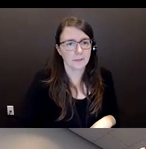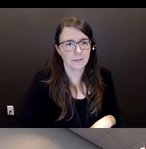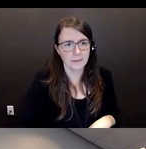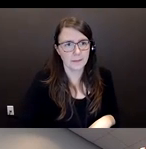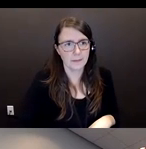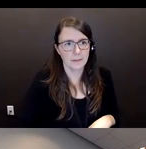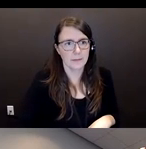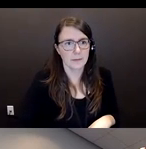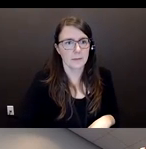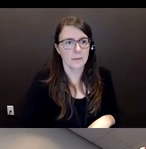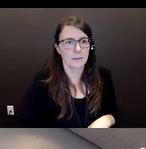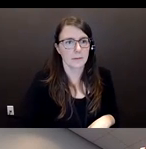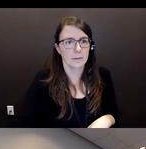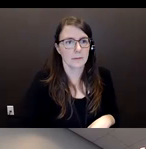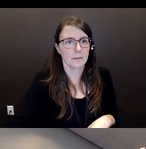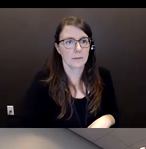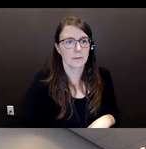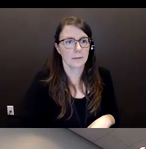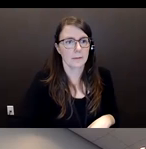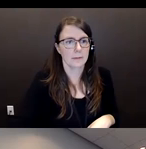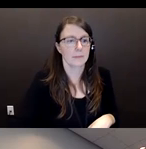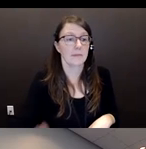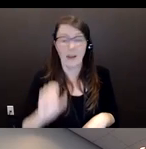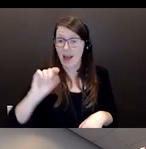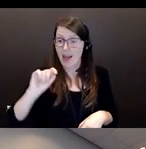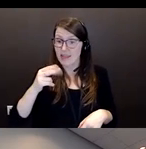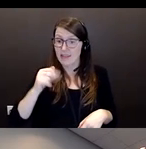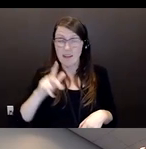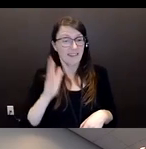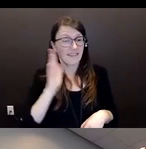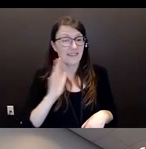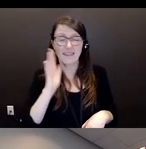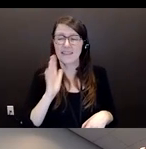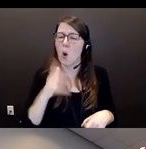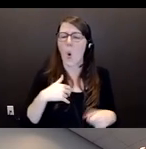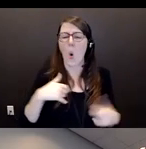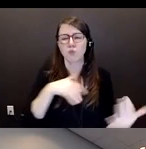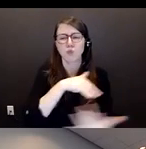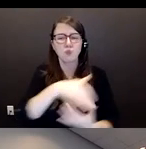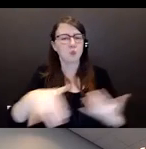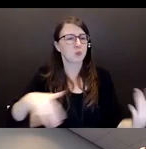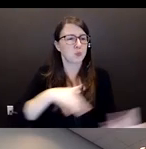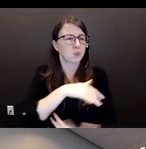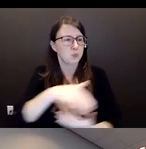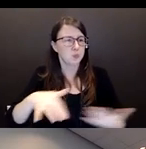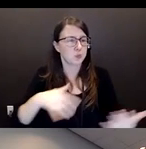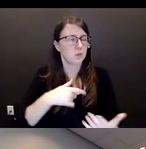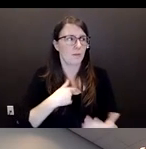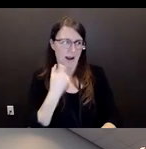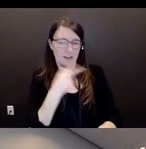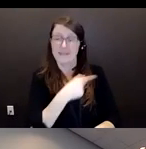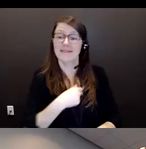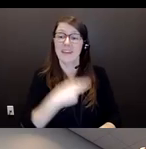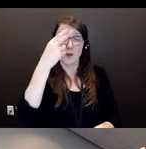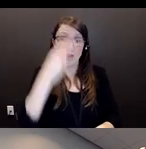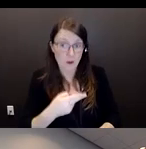the social butterfly. Ethel was the one that would drive people around on Thursdays, and I understand she had a little group